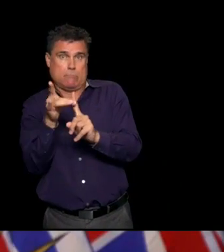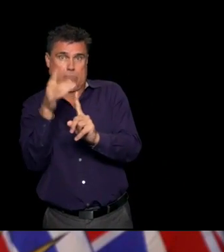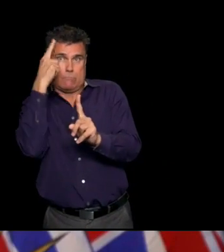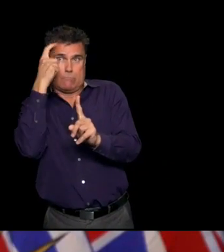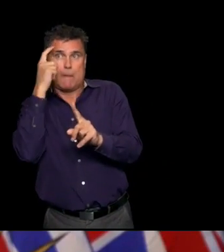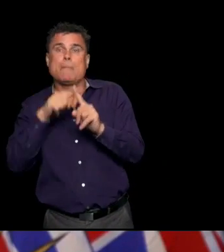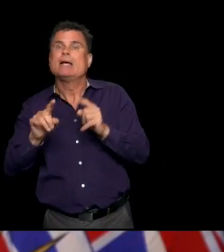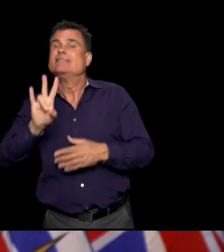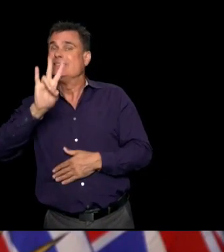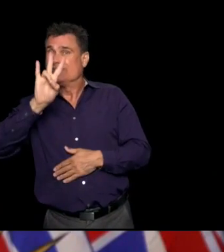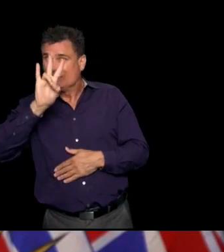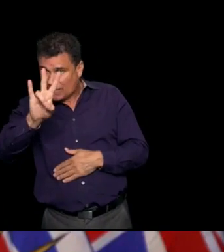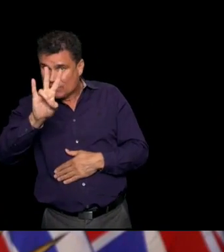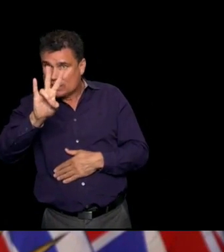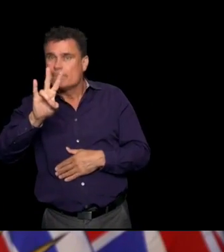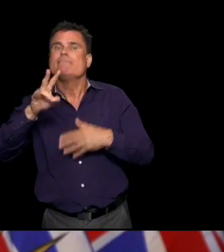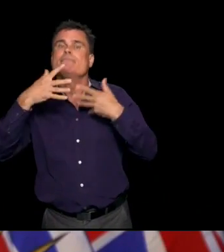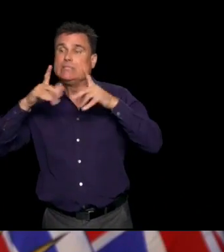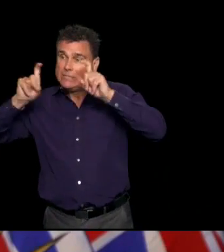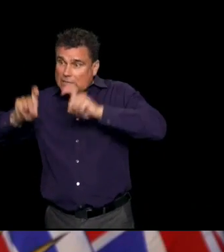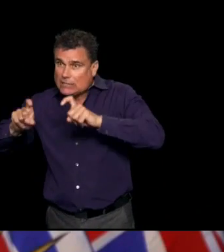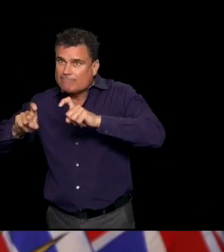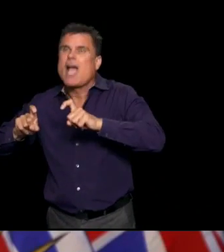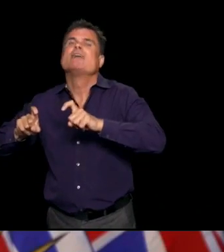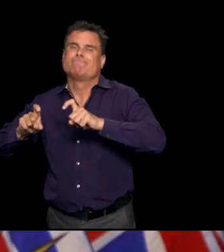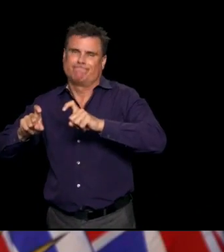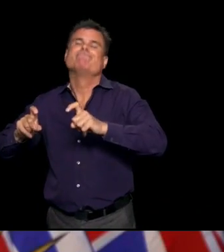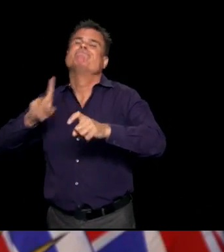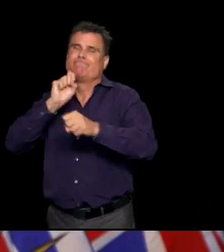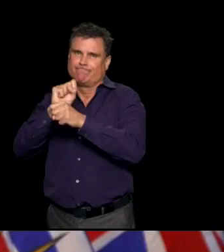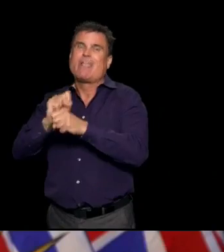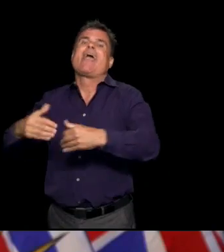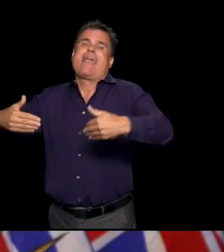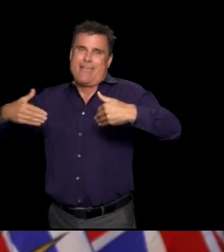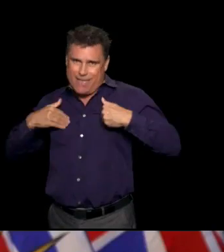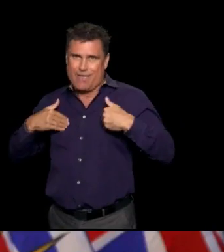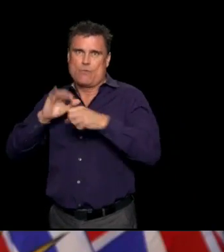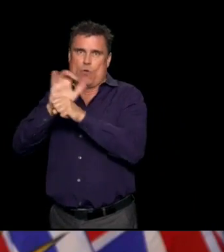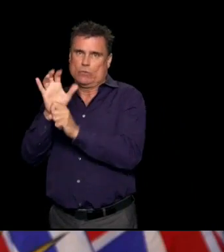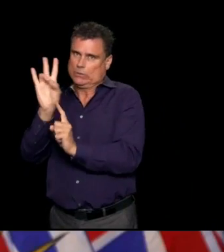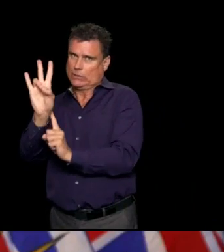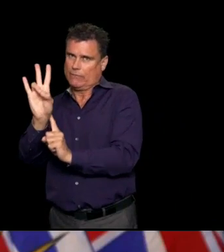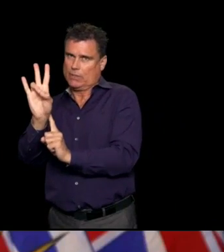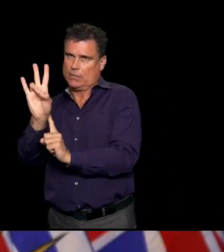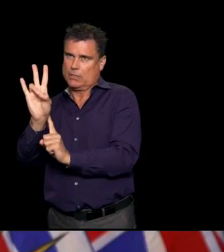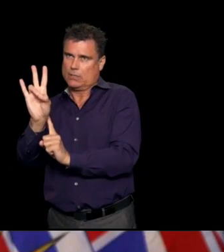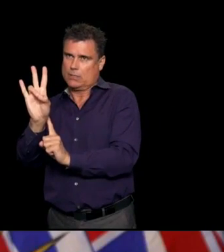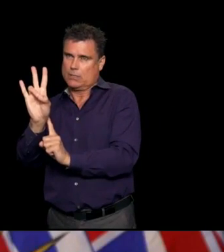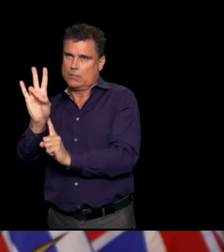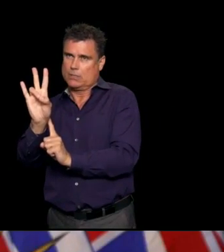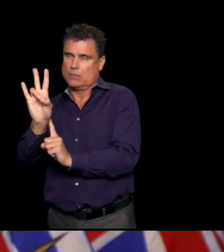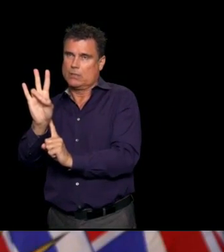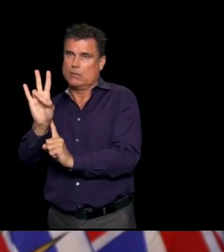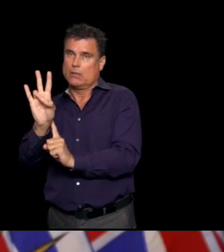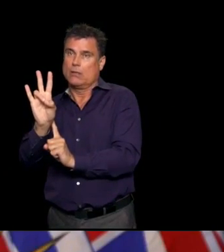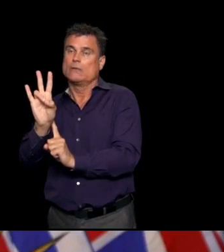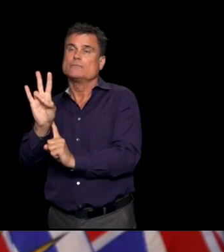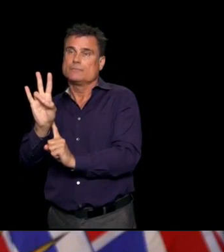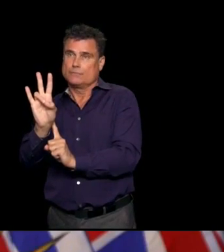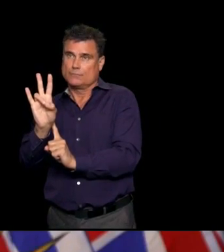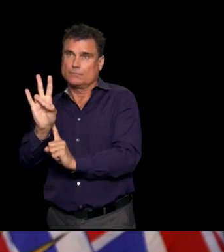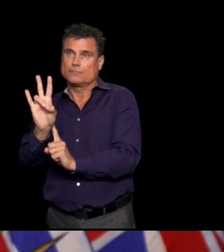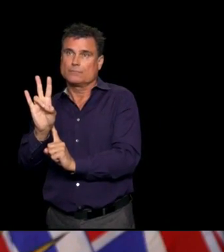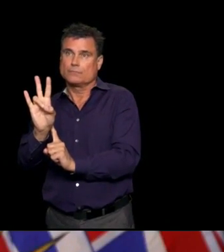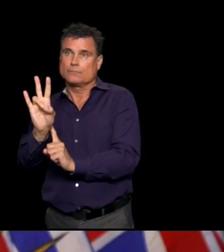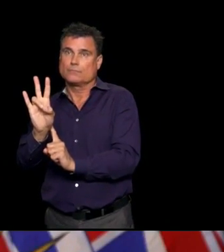after they had returned home, there's a rotation that happens every two weeks, as I understand it. I know there's